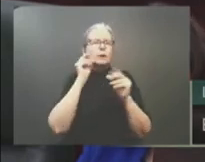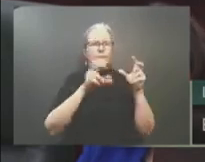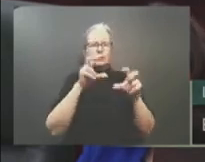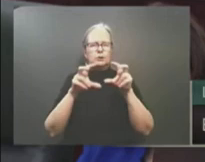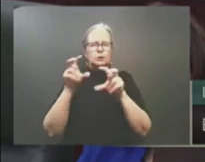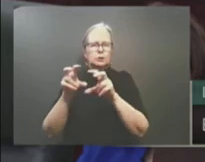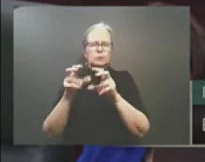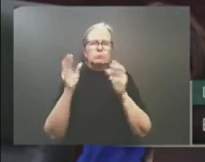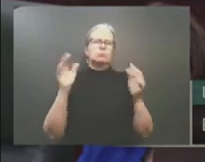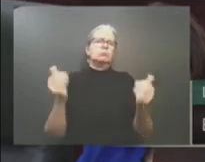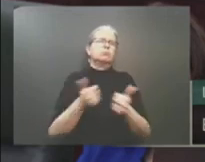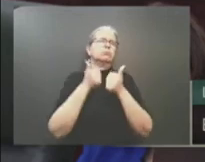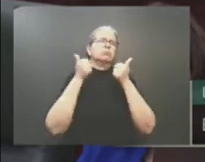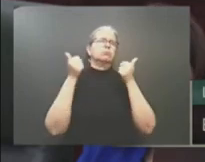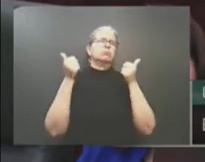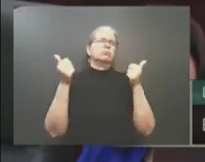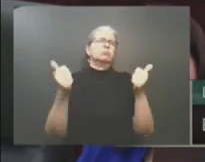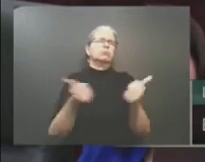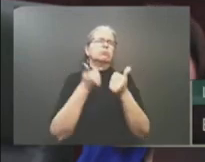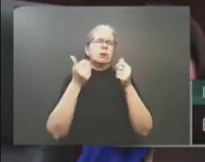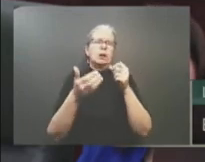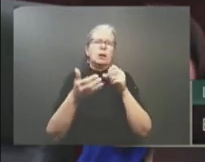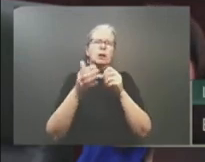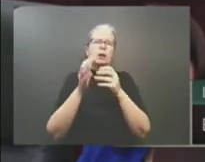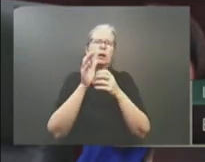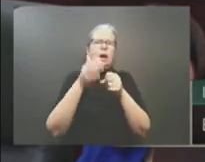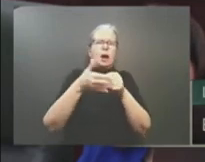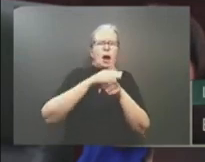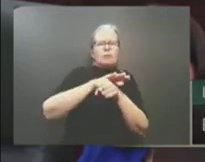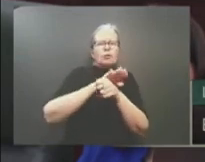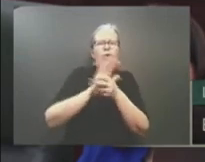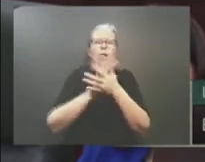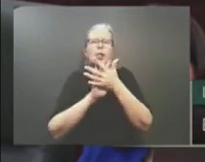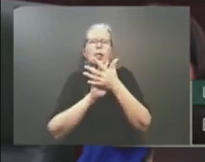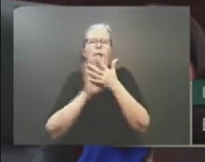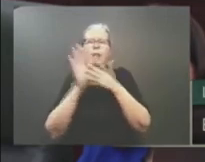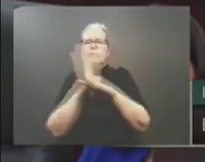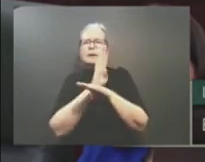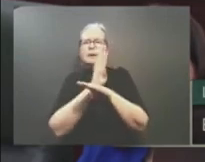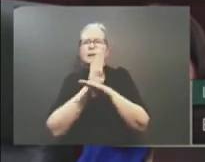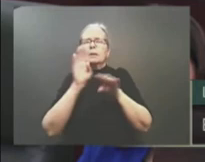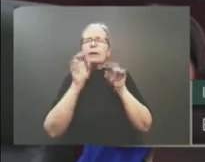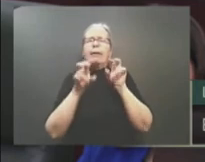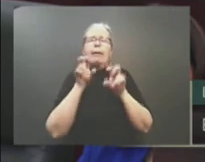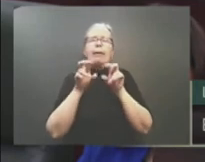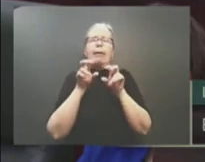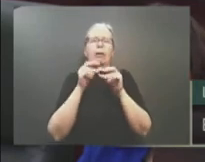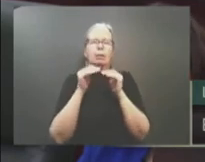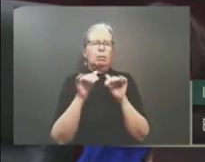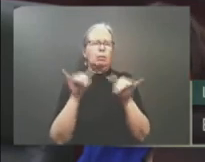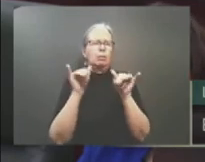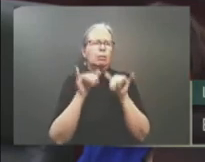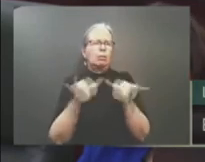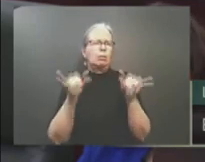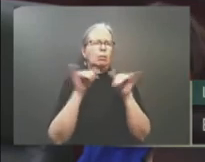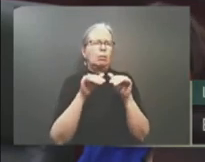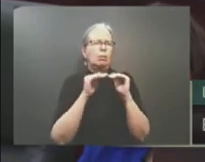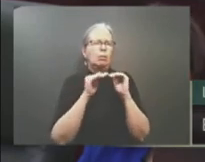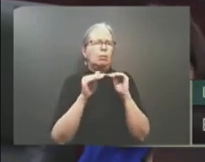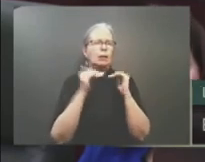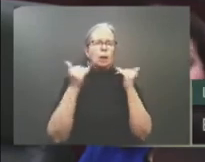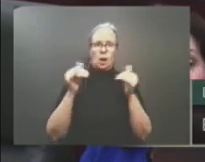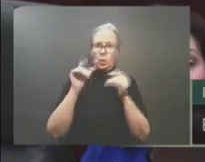the stagnant state of Canadian business investment. Alarmingly, between 2015 and 2019, business